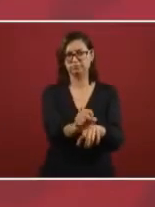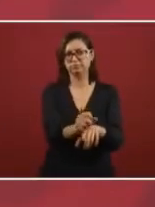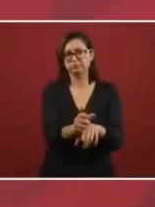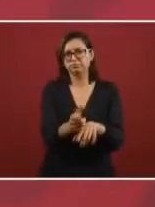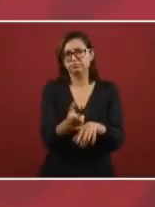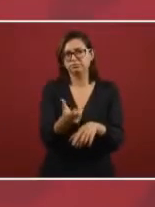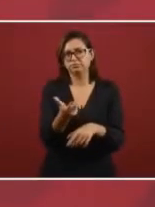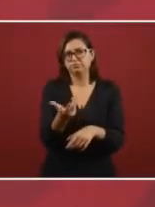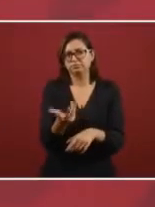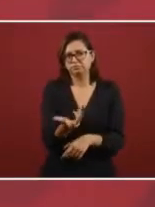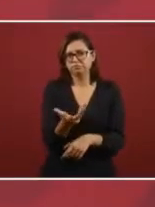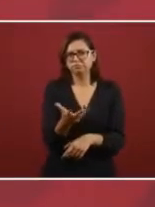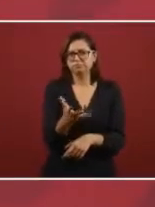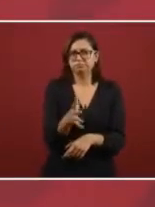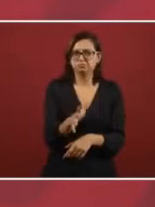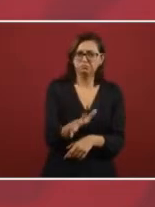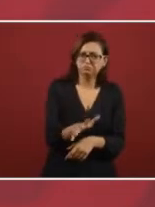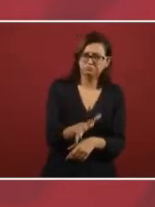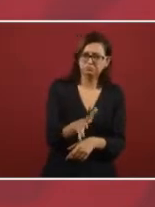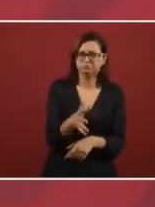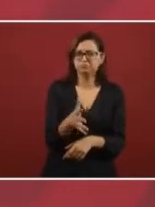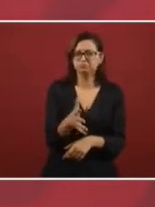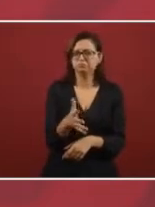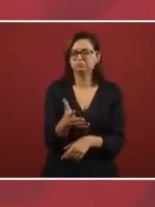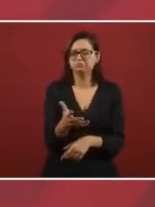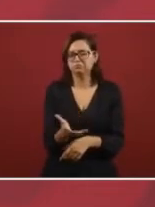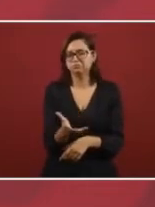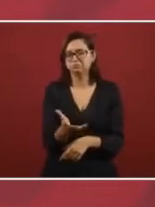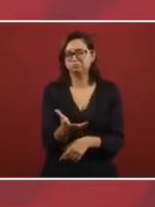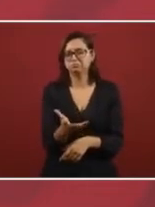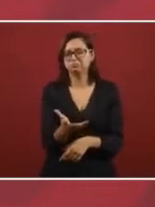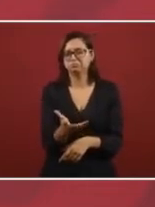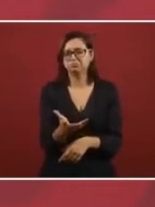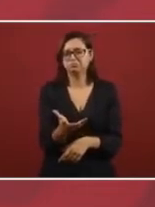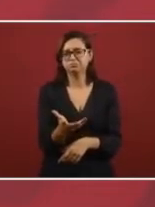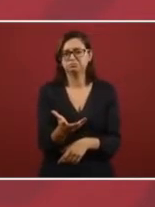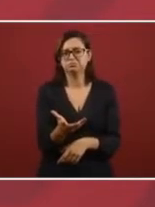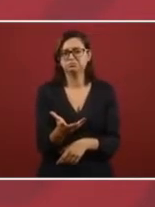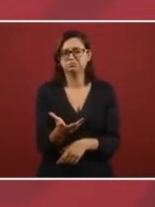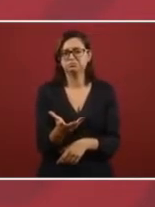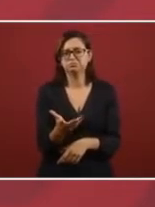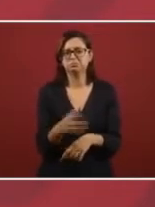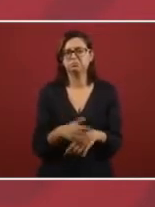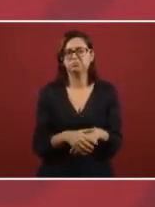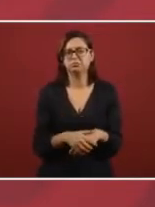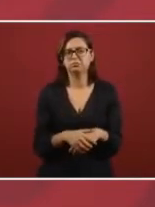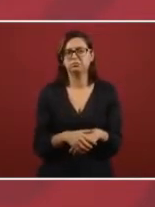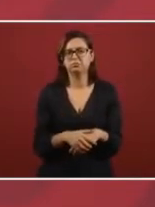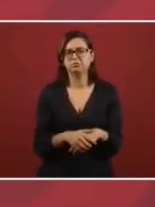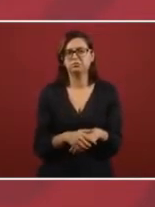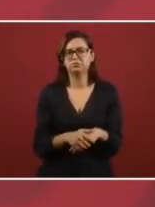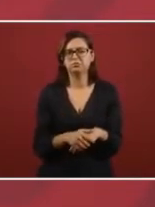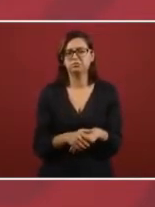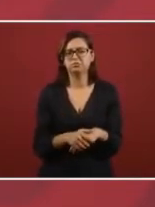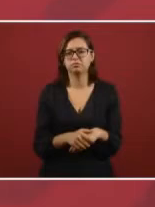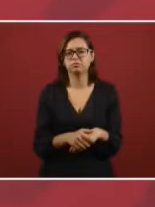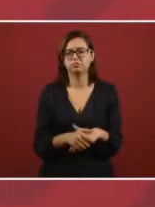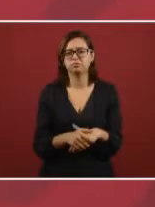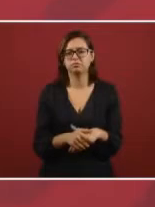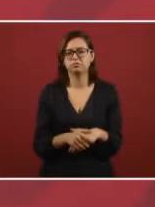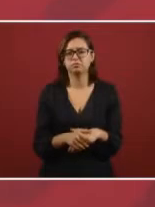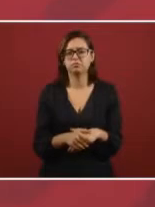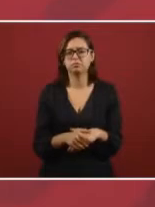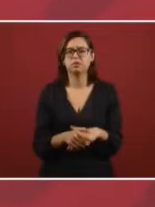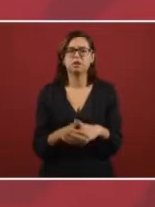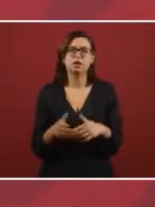We would be at production of what was being